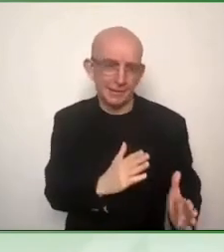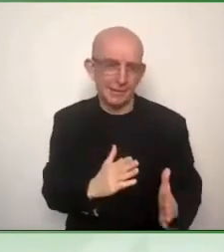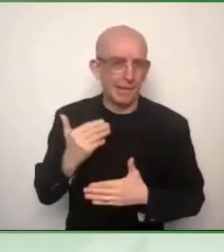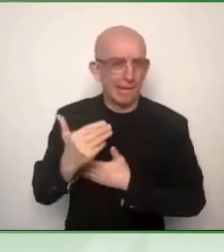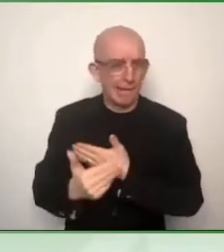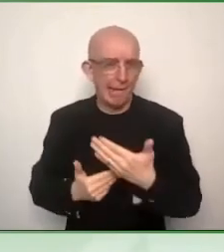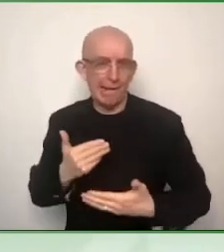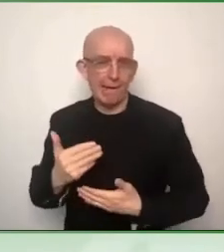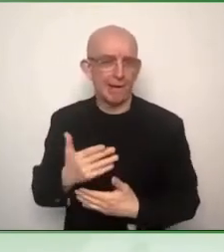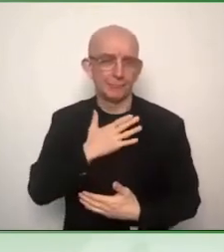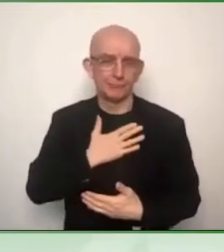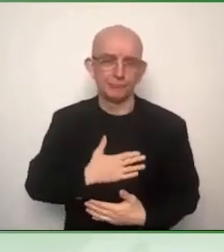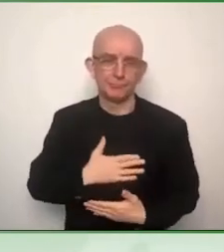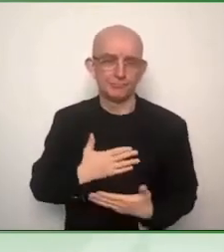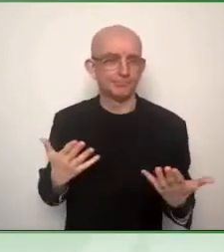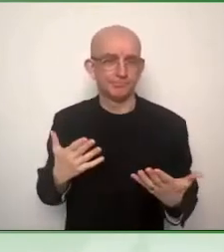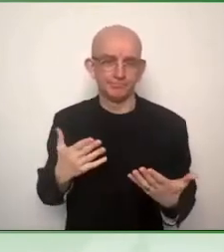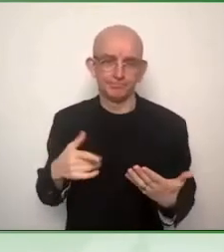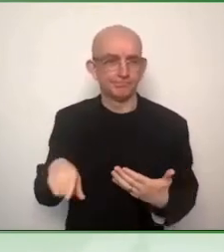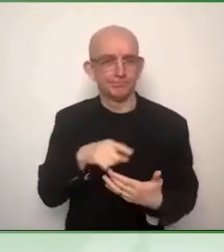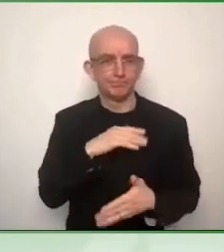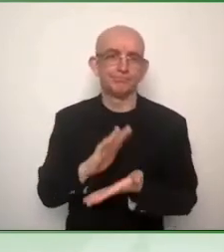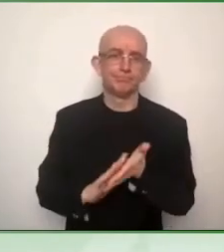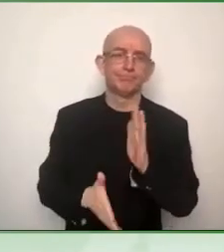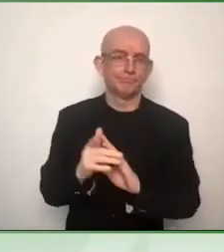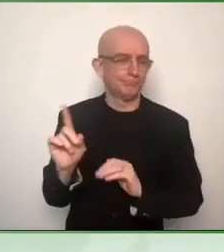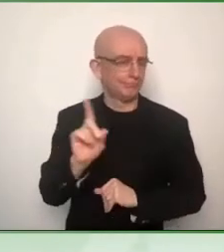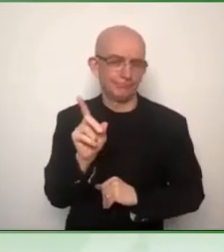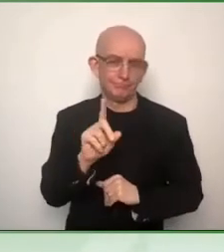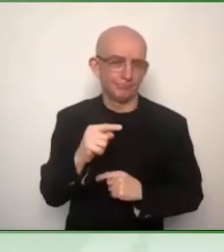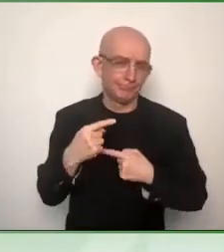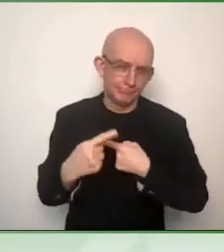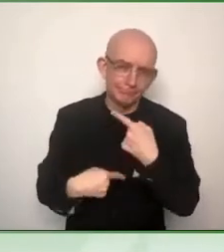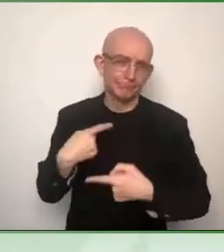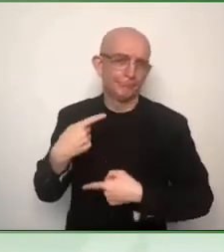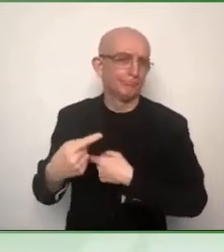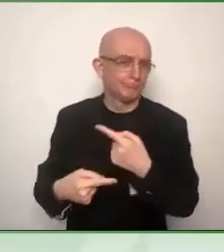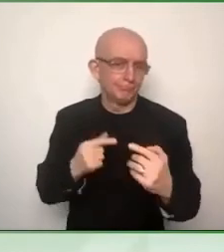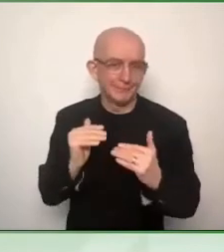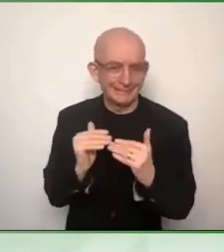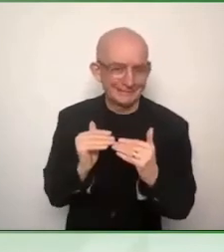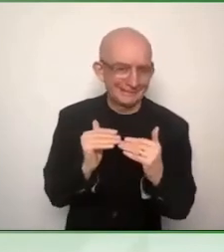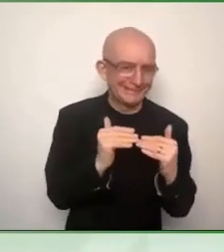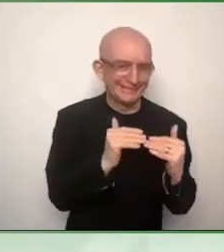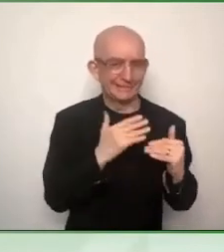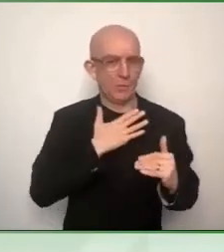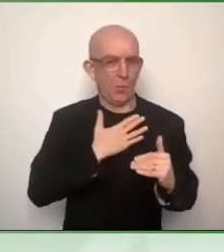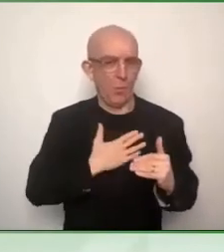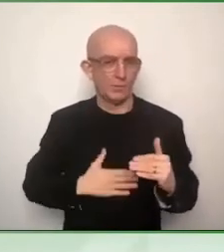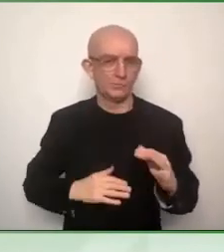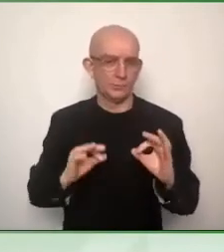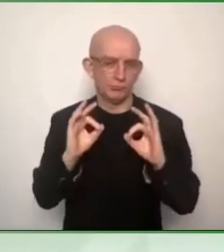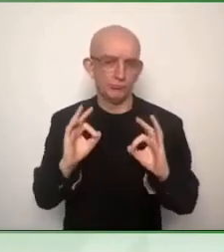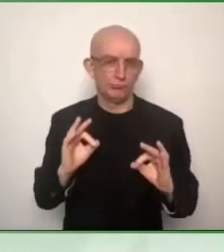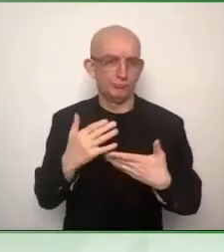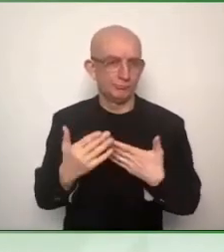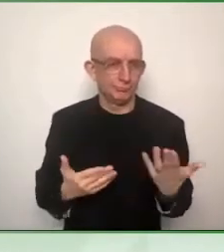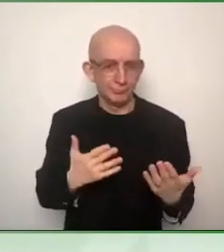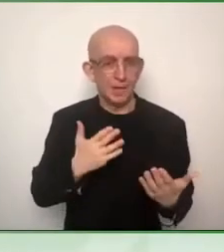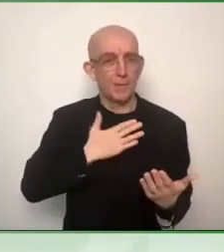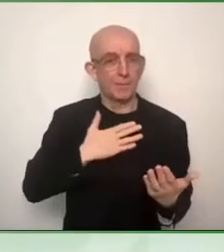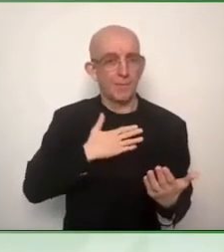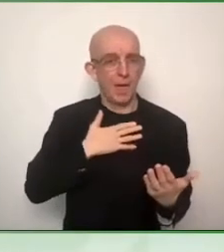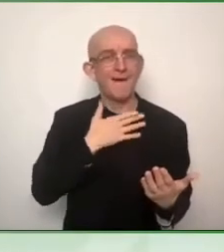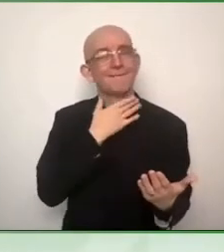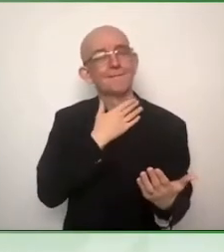of implementation. And there we need to work together to develop the standards is an invitation